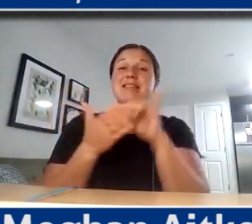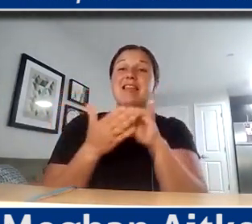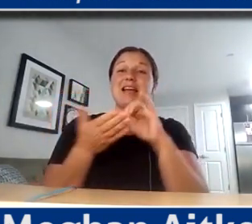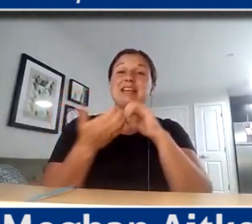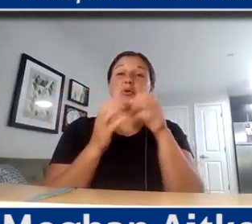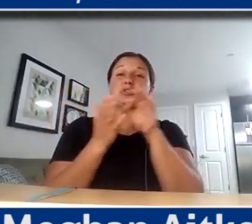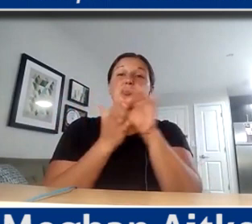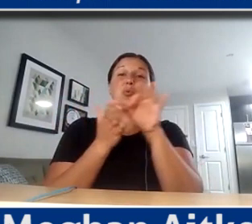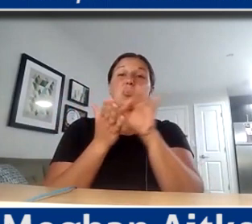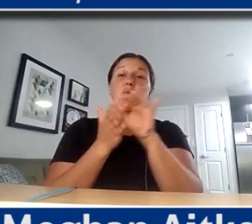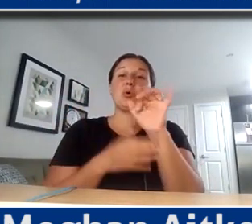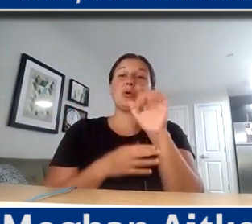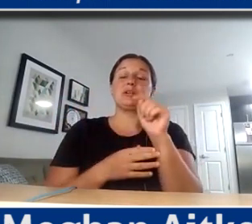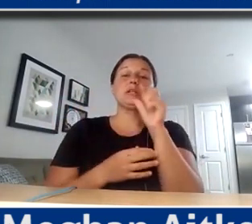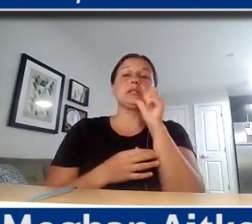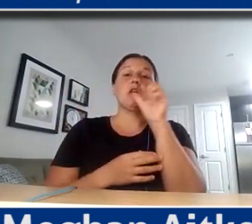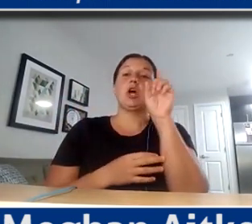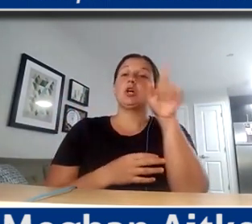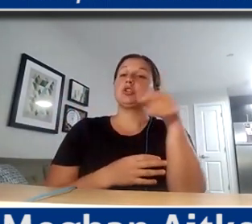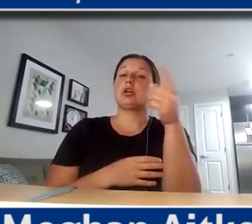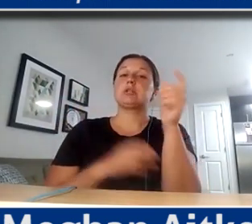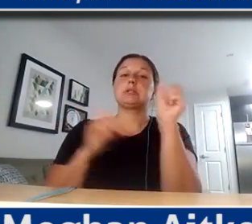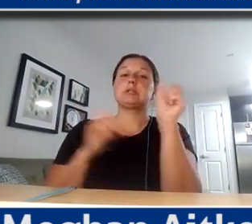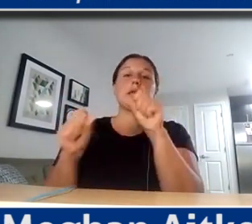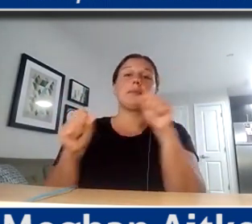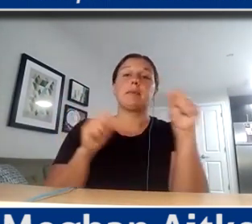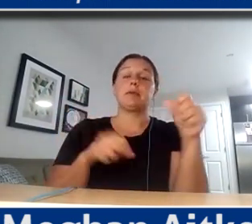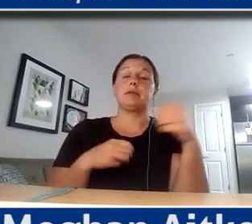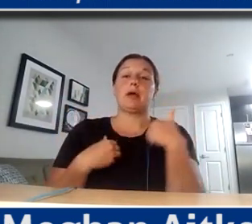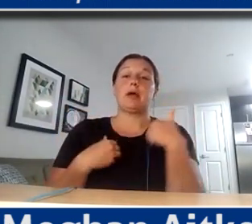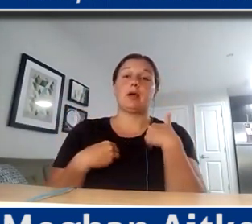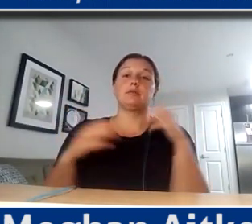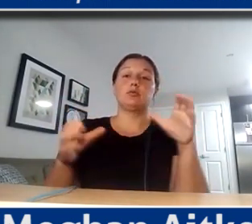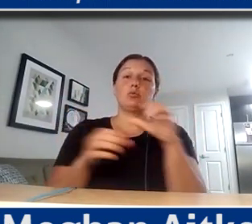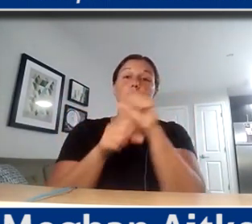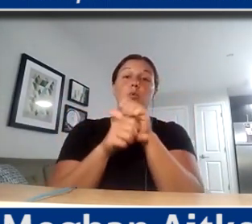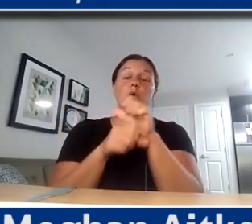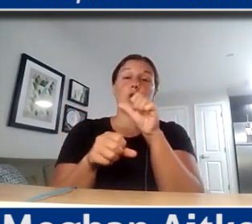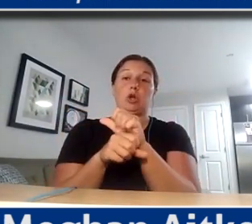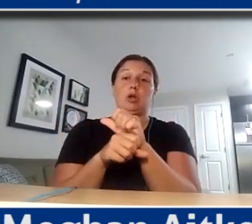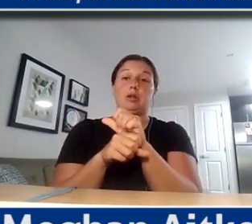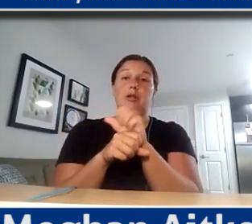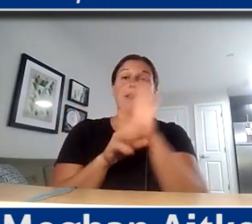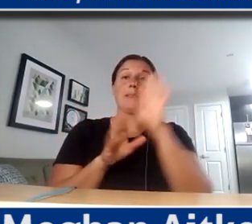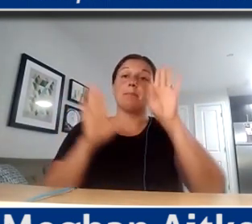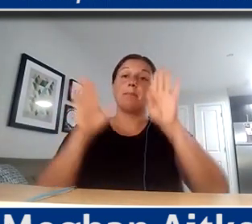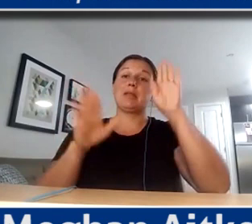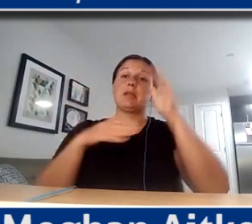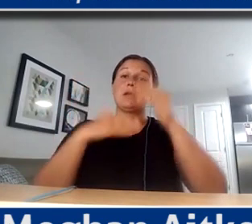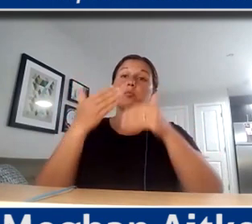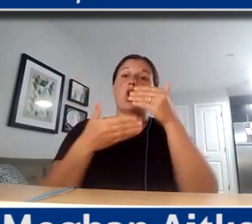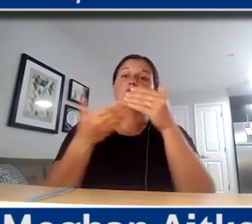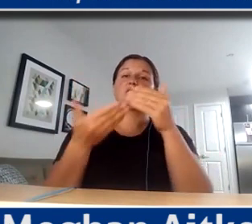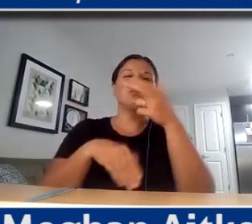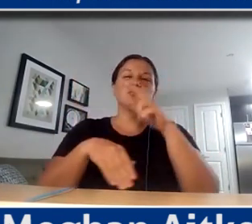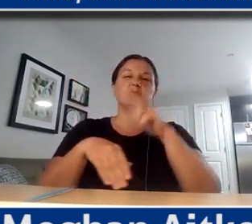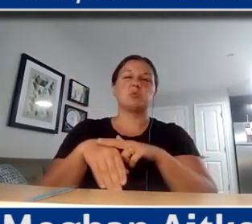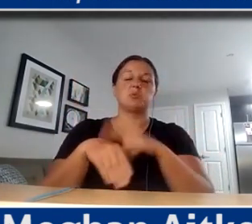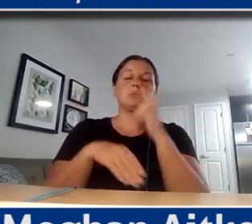not just the capabilities that they have to do the work in the bidding process that we have normally here.